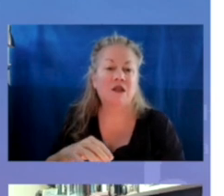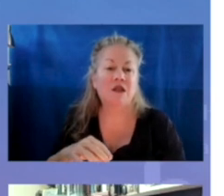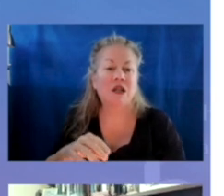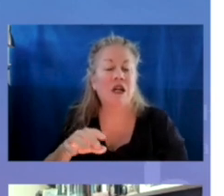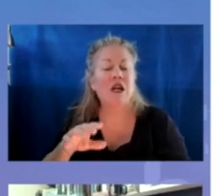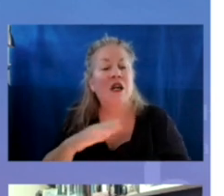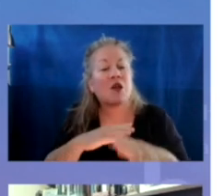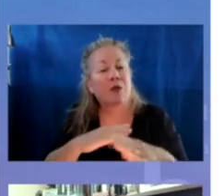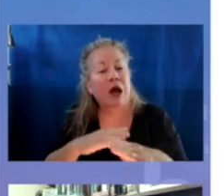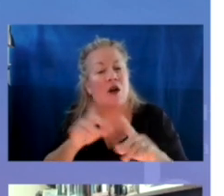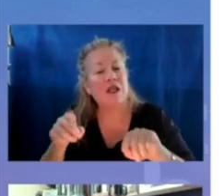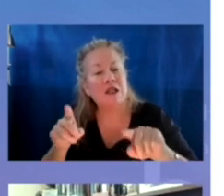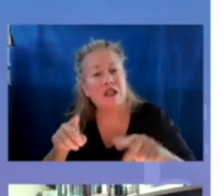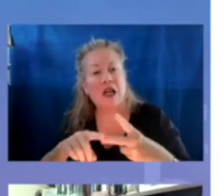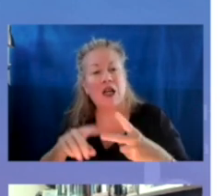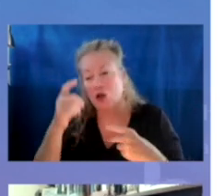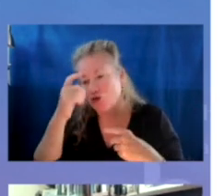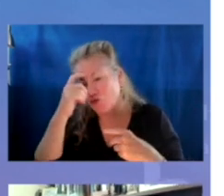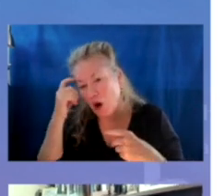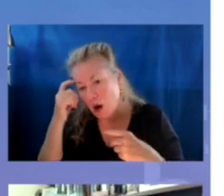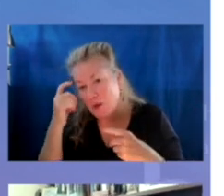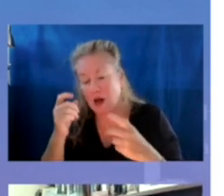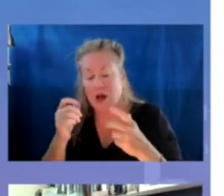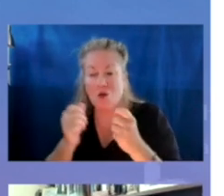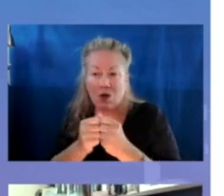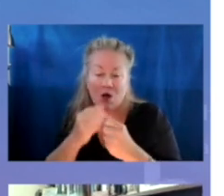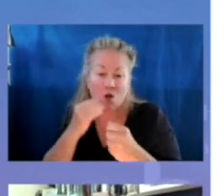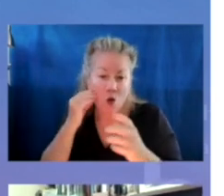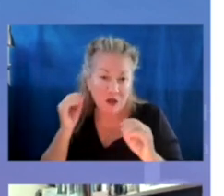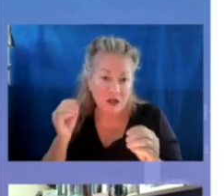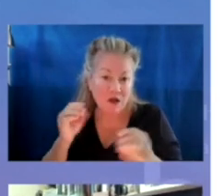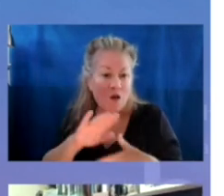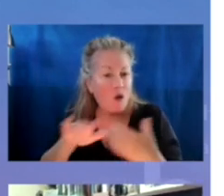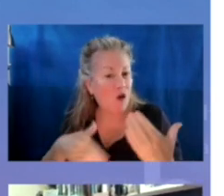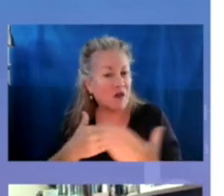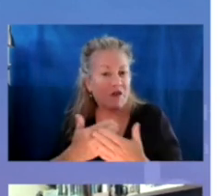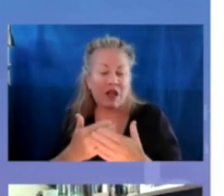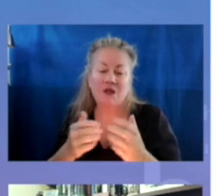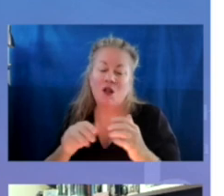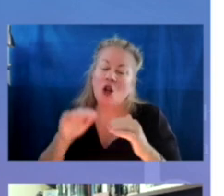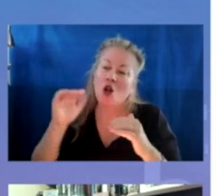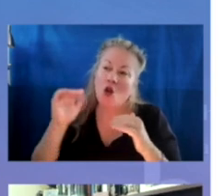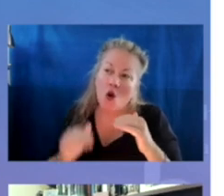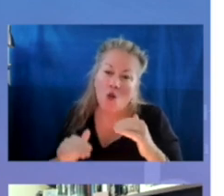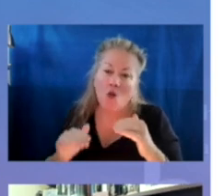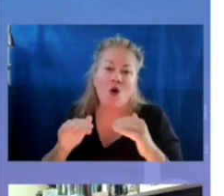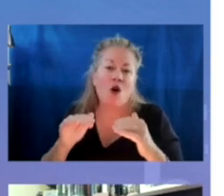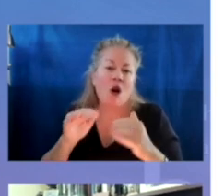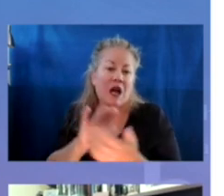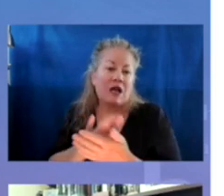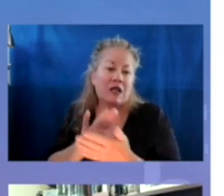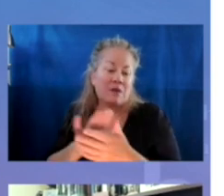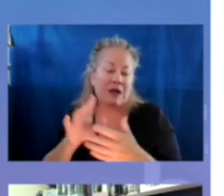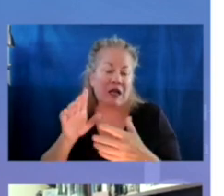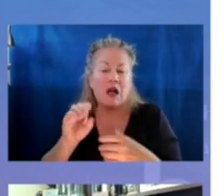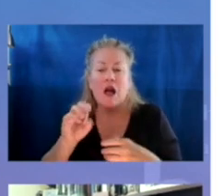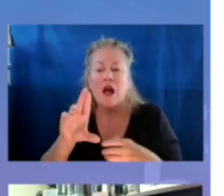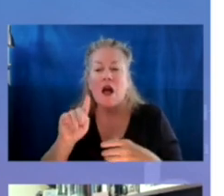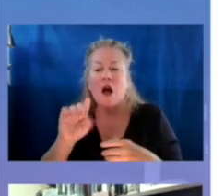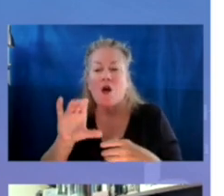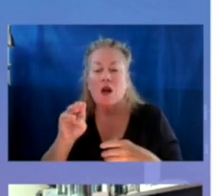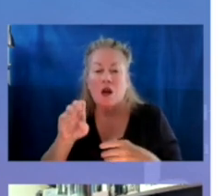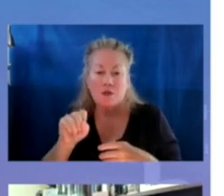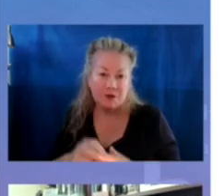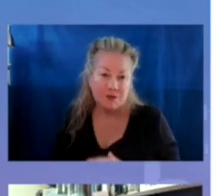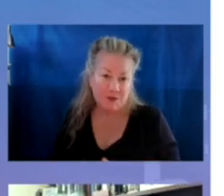barriers attendance, on a regular regular basis, the trauma that accompanies homelessness, all of that contributes to lower academic outcomes for our students who are experiencing